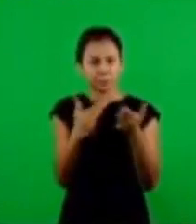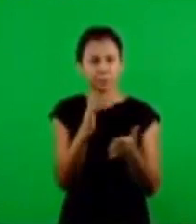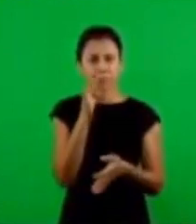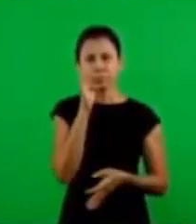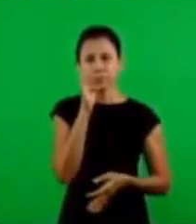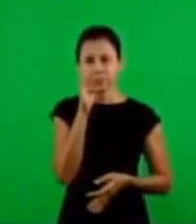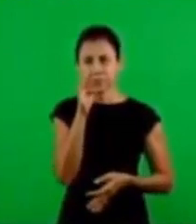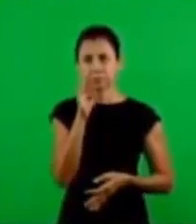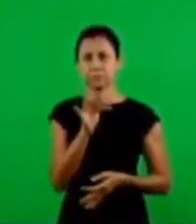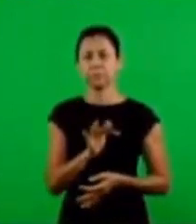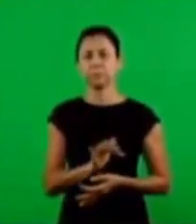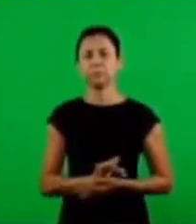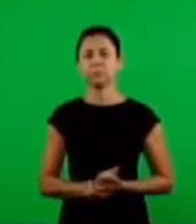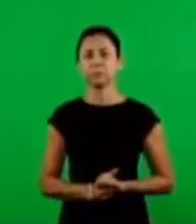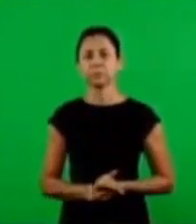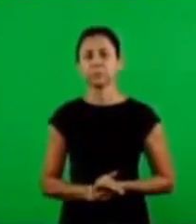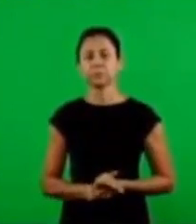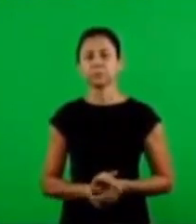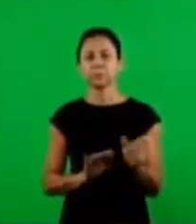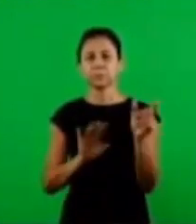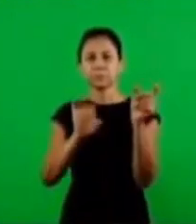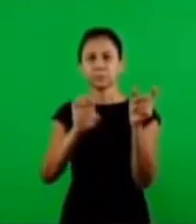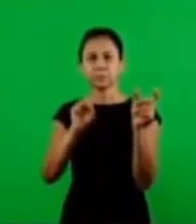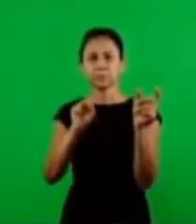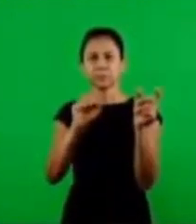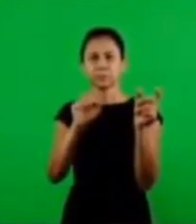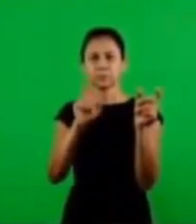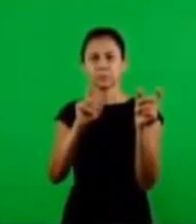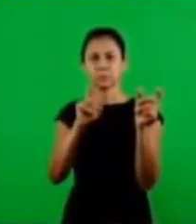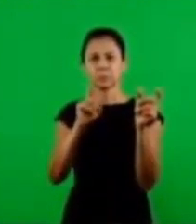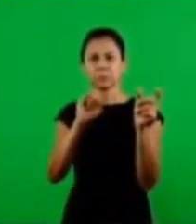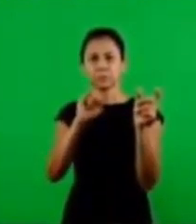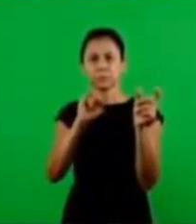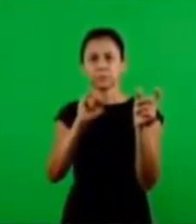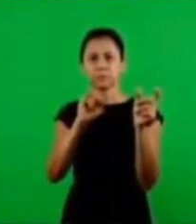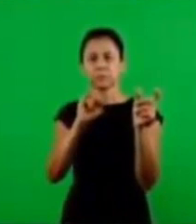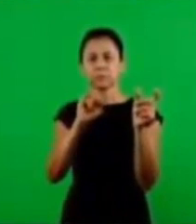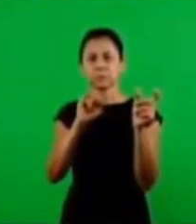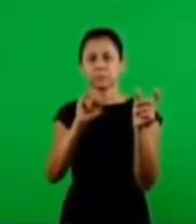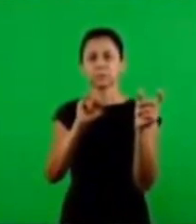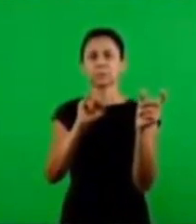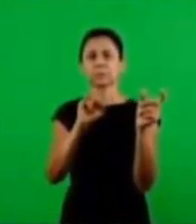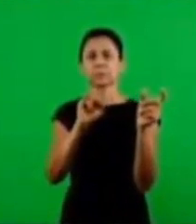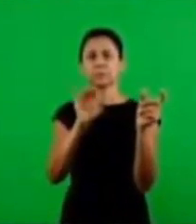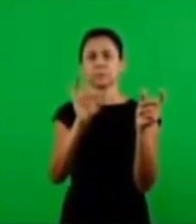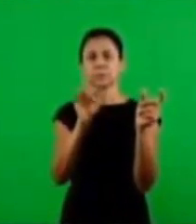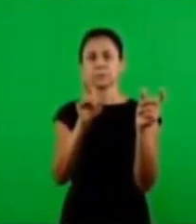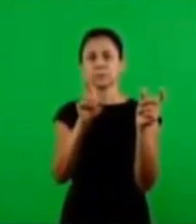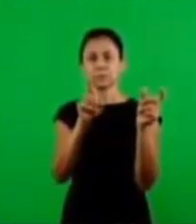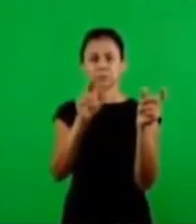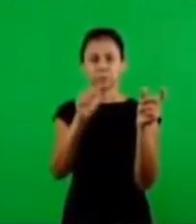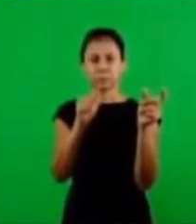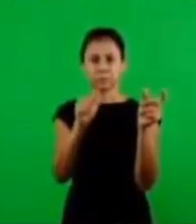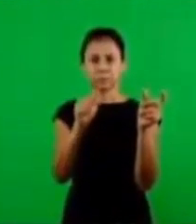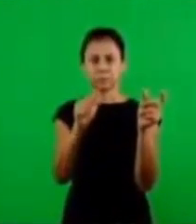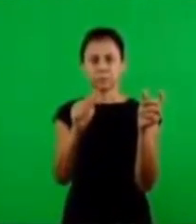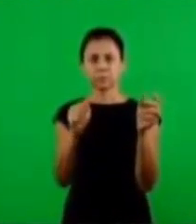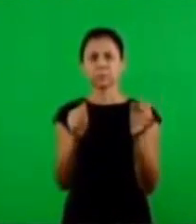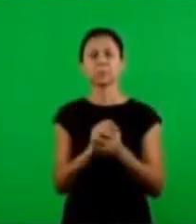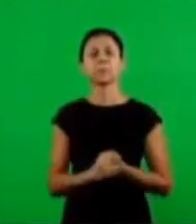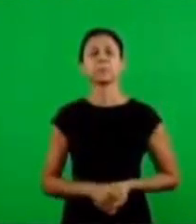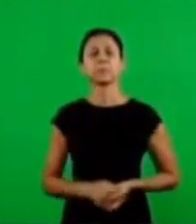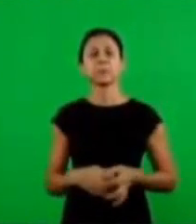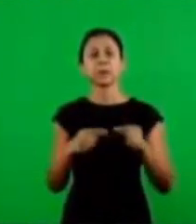Just want to make a couple of remarks regarding the scripture. The word scripture is related to the Old Testament.